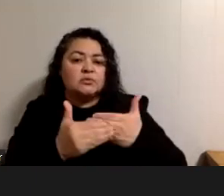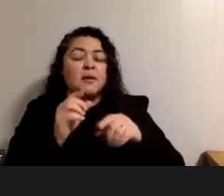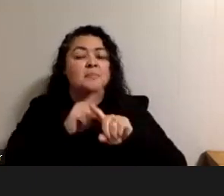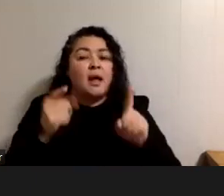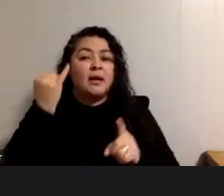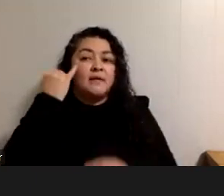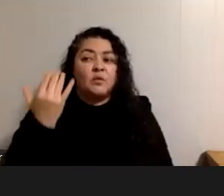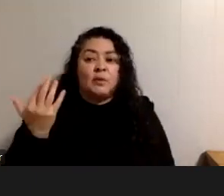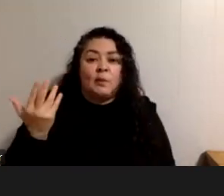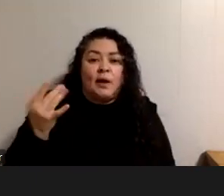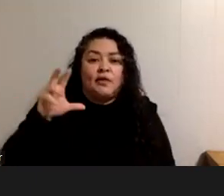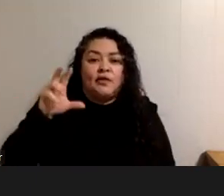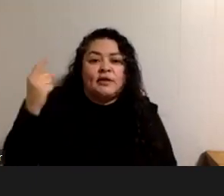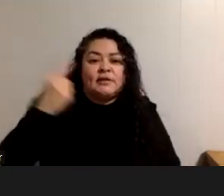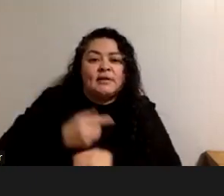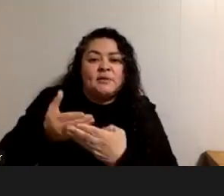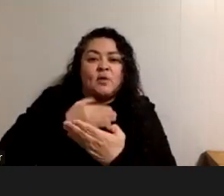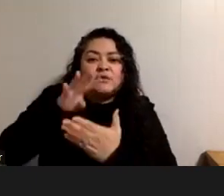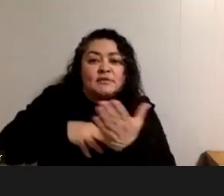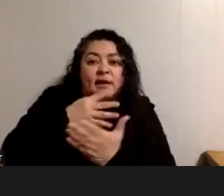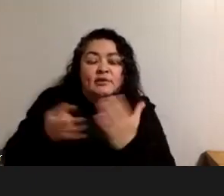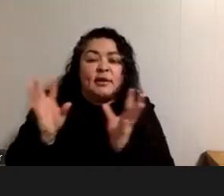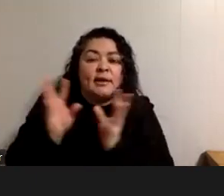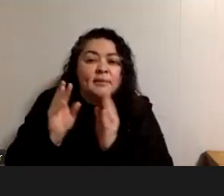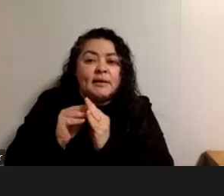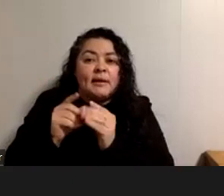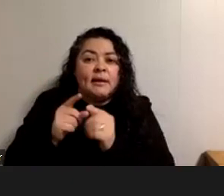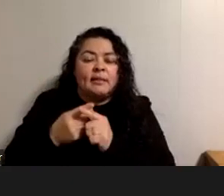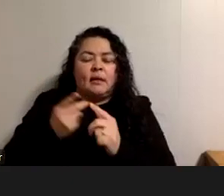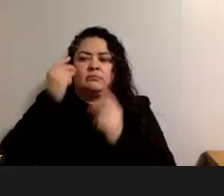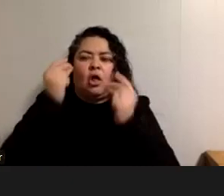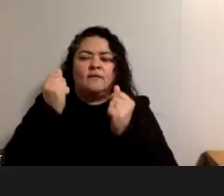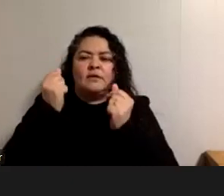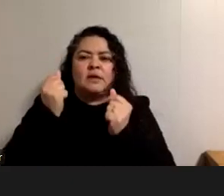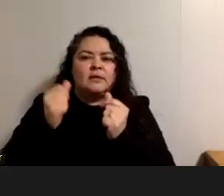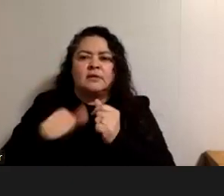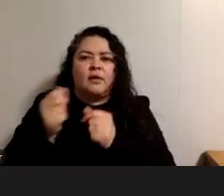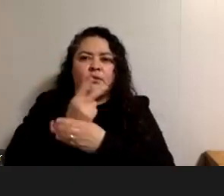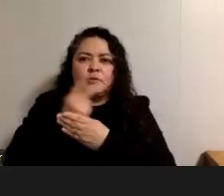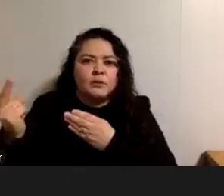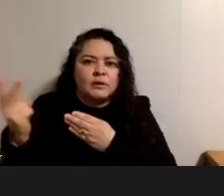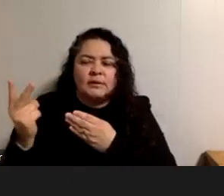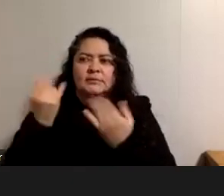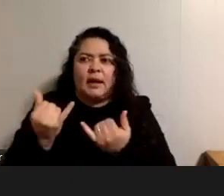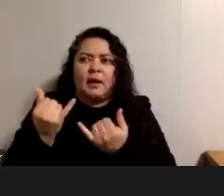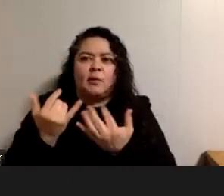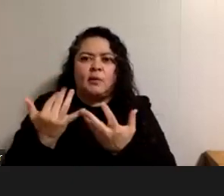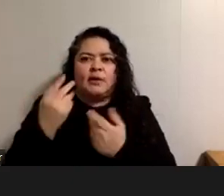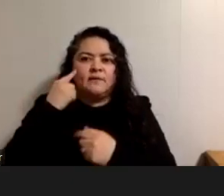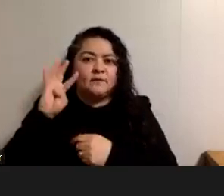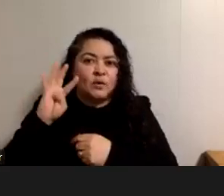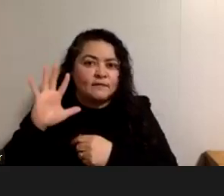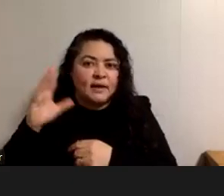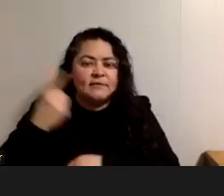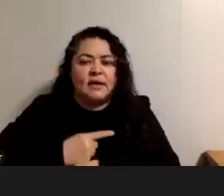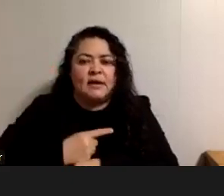wait 30 days before scheduling a meeting then all of a sudden it's another two weeks now we're waiting 45 days or all